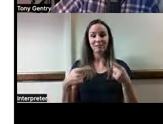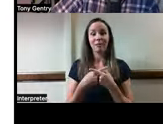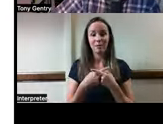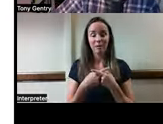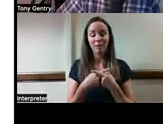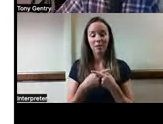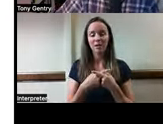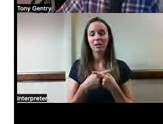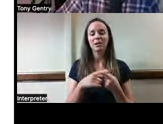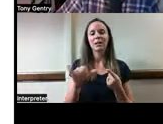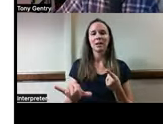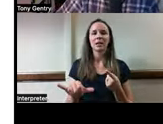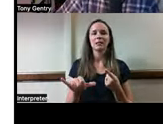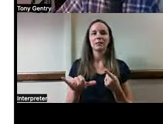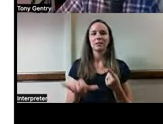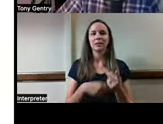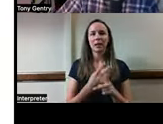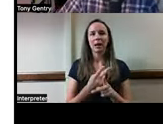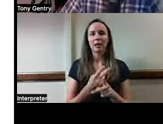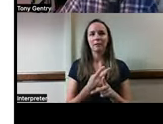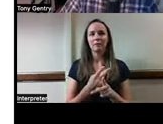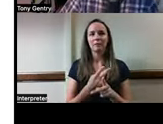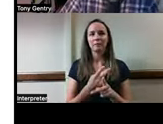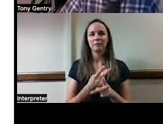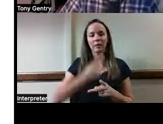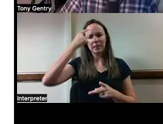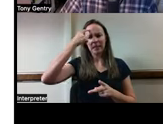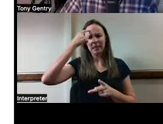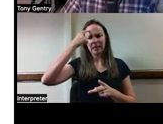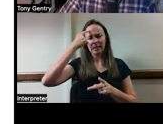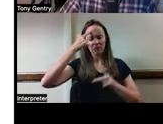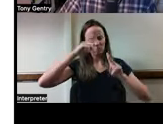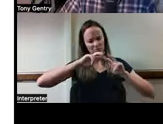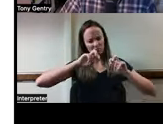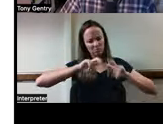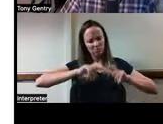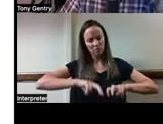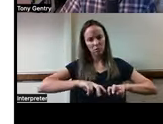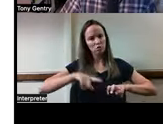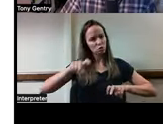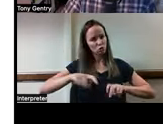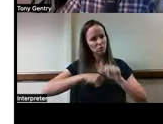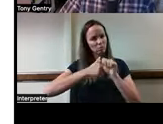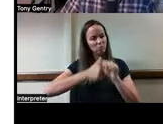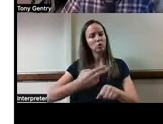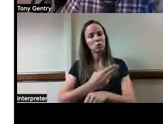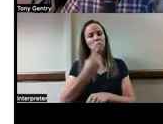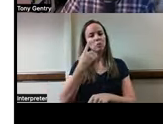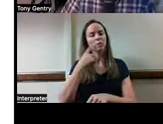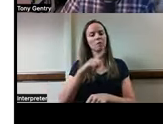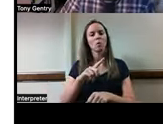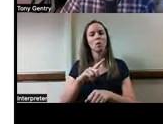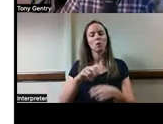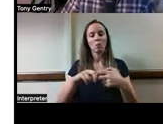is the kind of reasoning that we hope all of us will follow in collaboratively problem